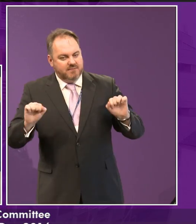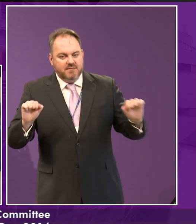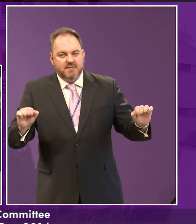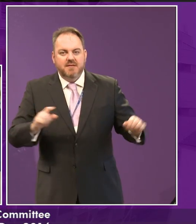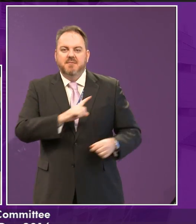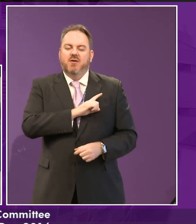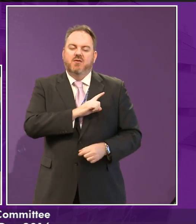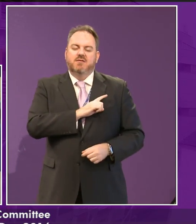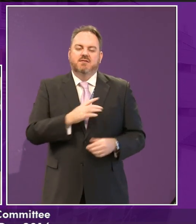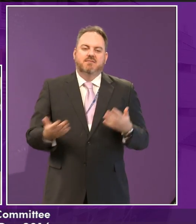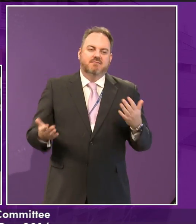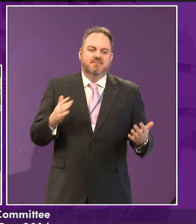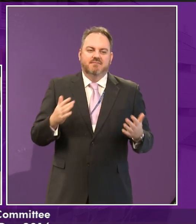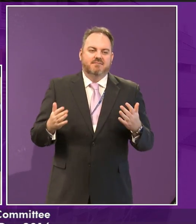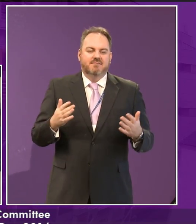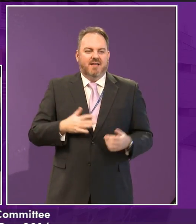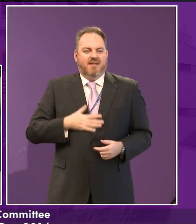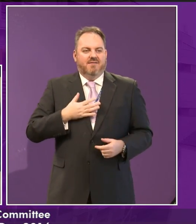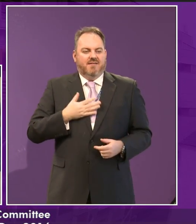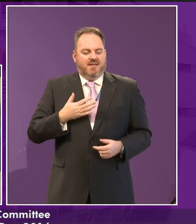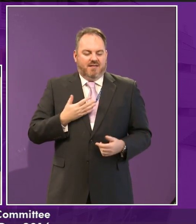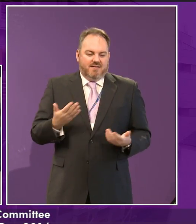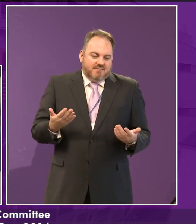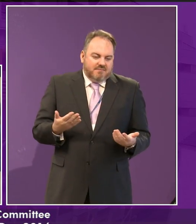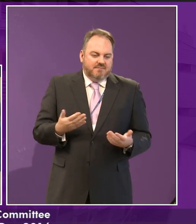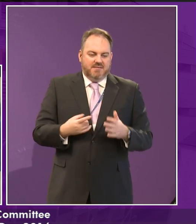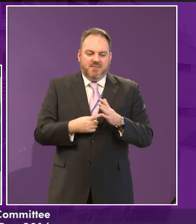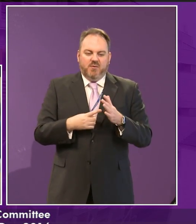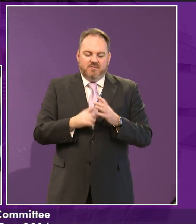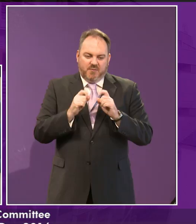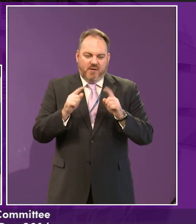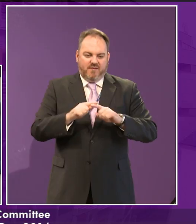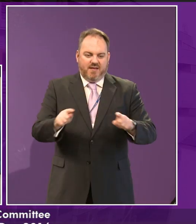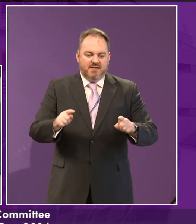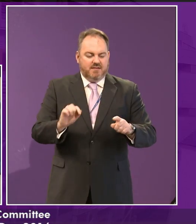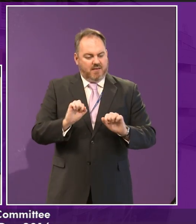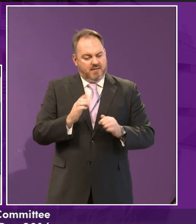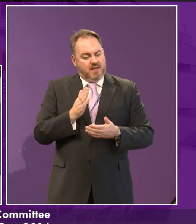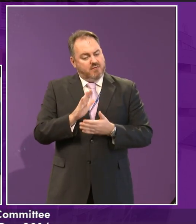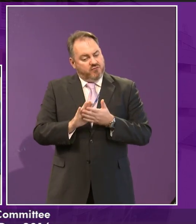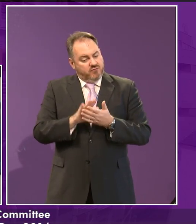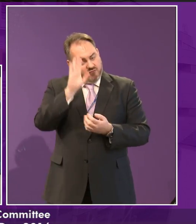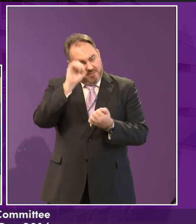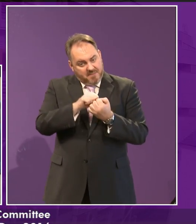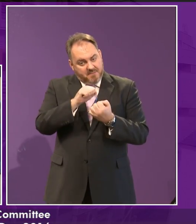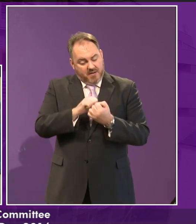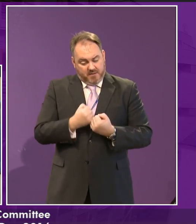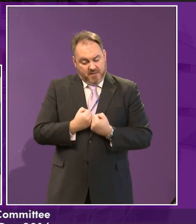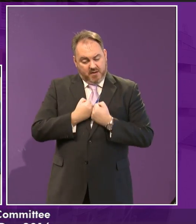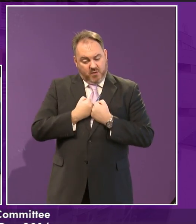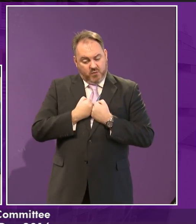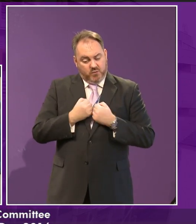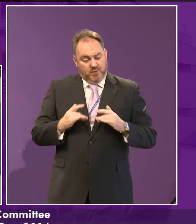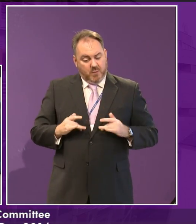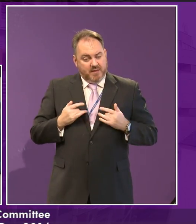it's already, like, happened, and it can still, your opinion can still